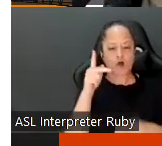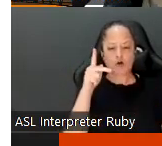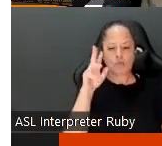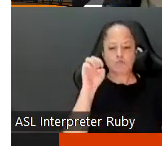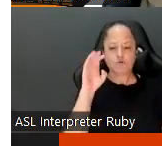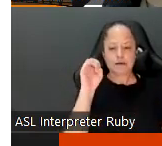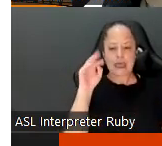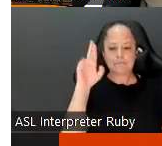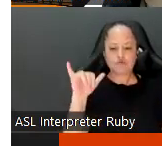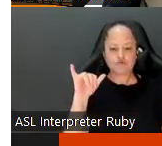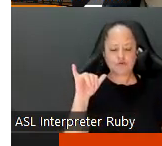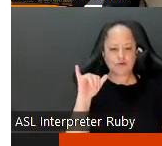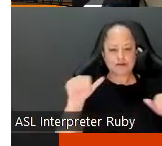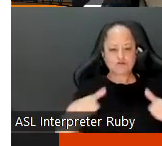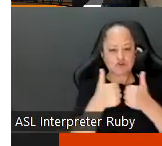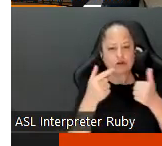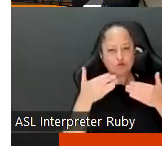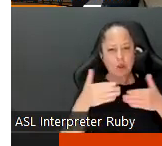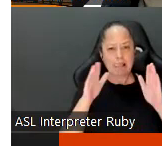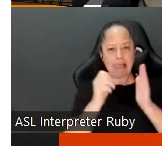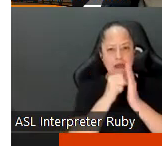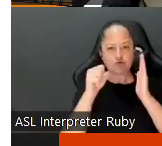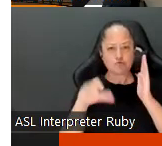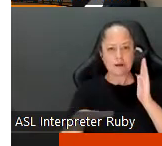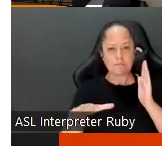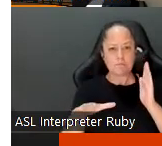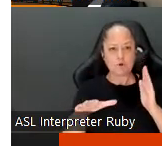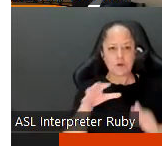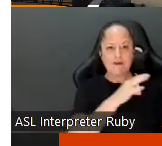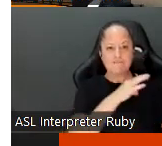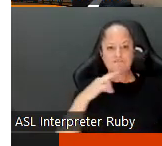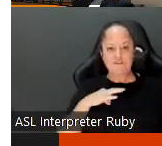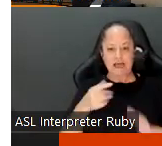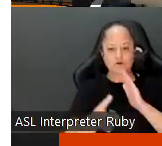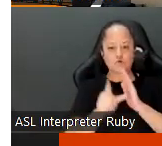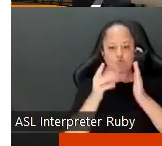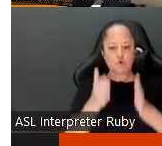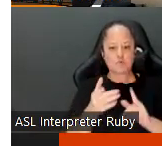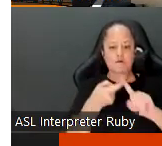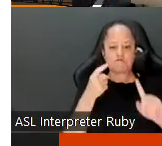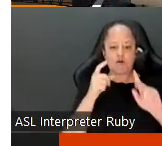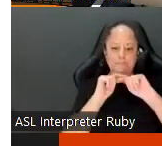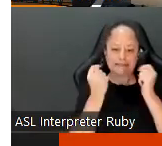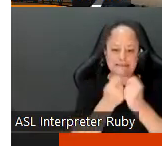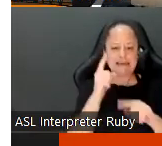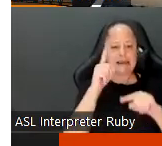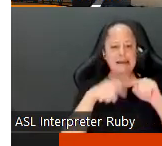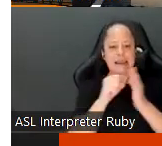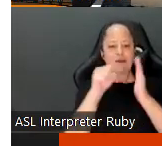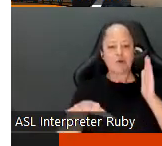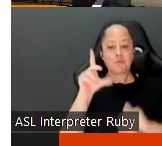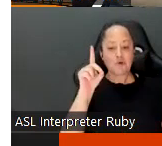where you are allowed to remove um a faculty reviewer from your team you cannot remove your dean